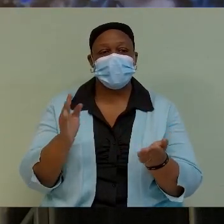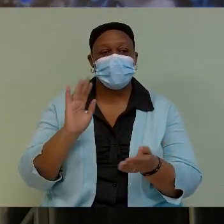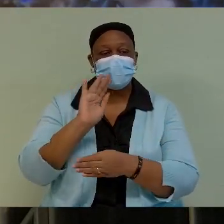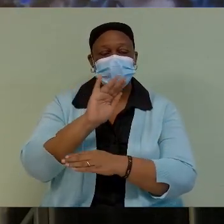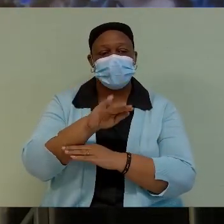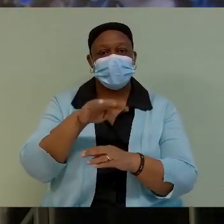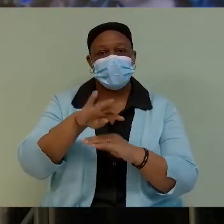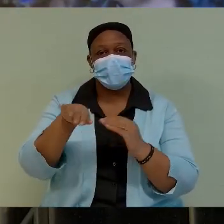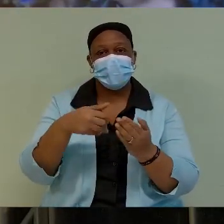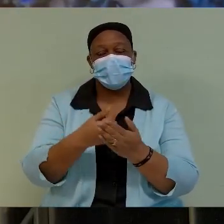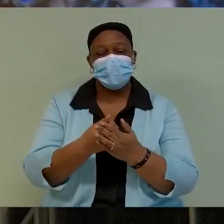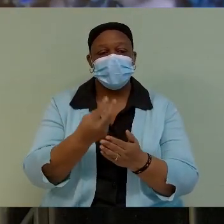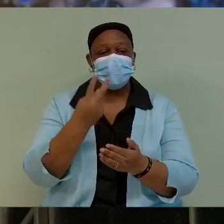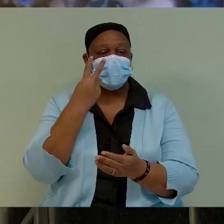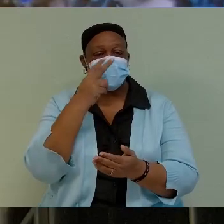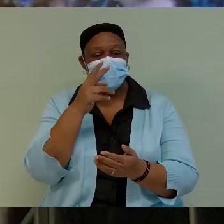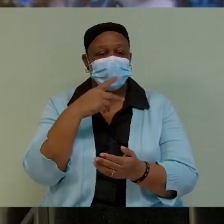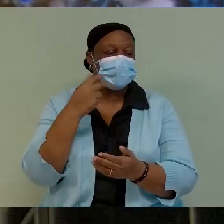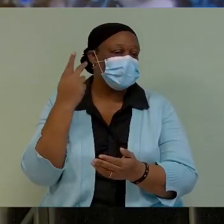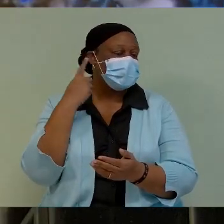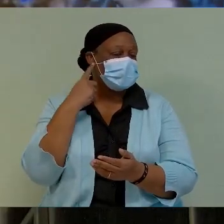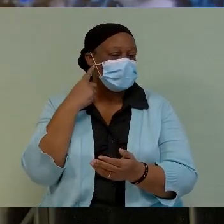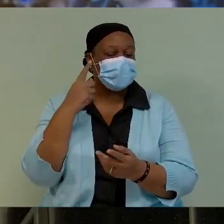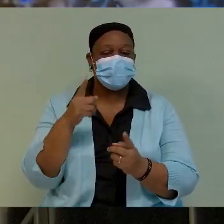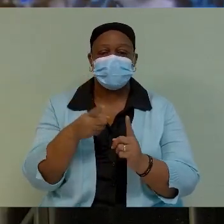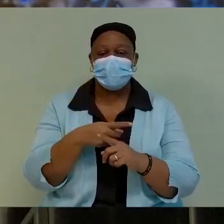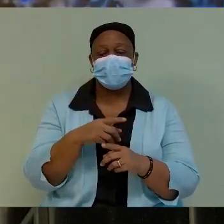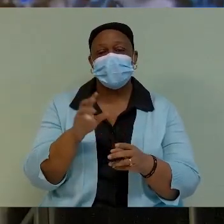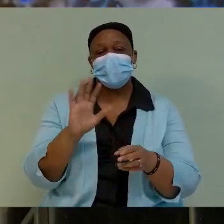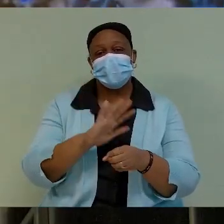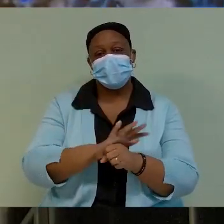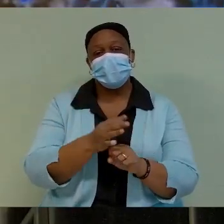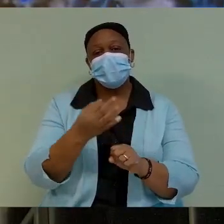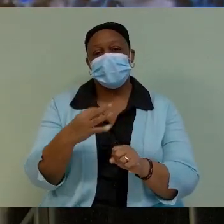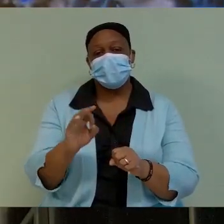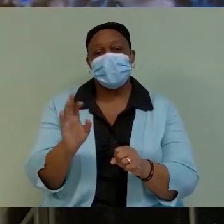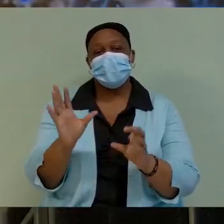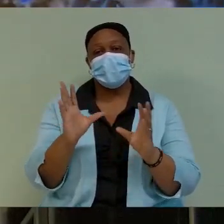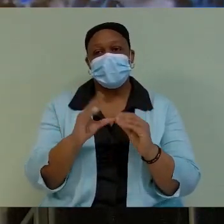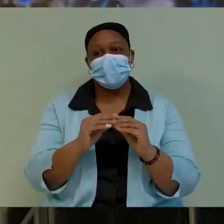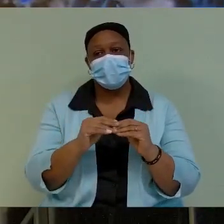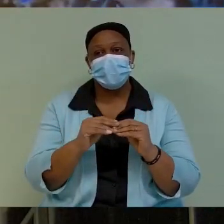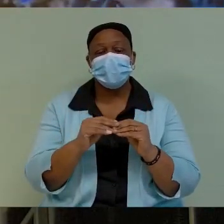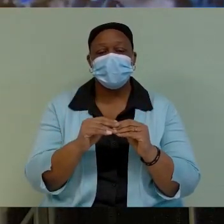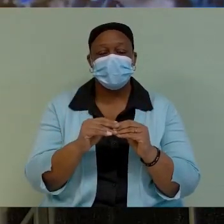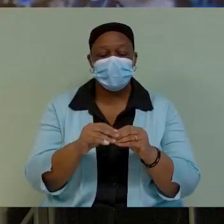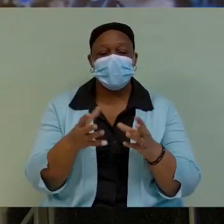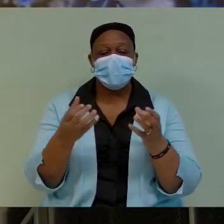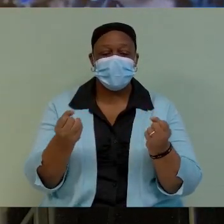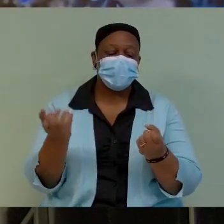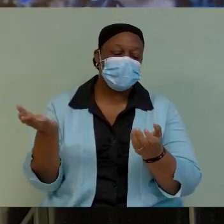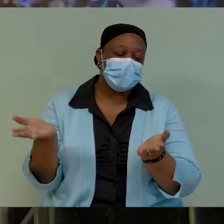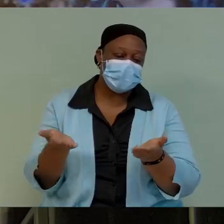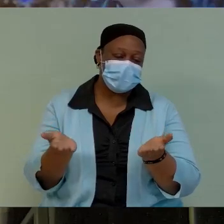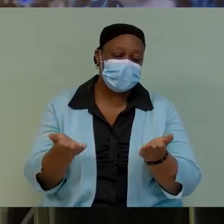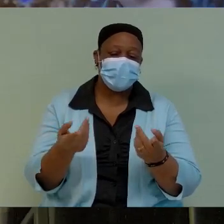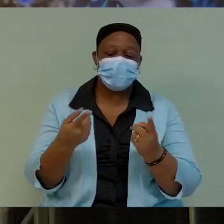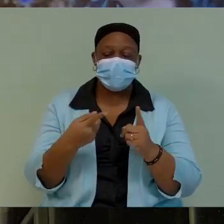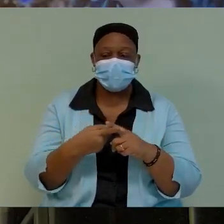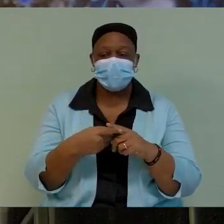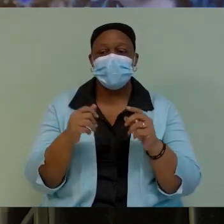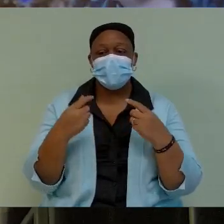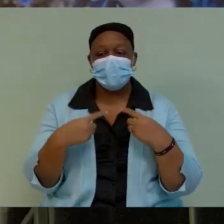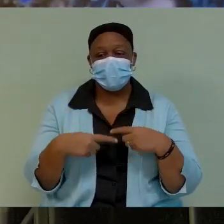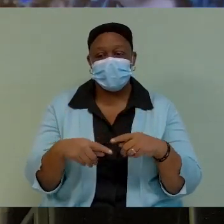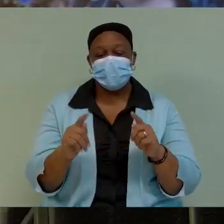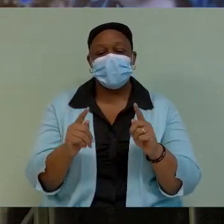viewing our COVID-19 daily briefing. I will be very brief, as I'm just here, to recommit the support